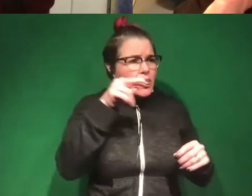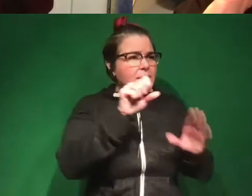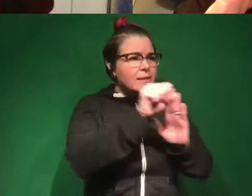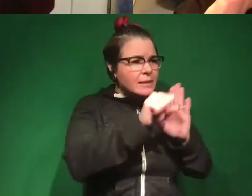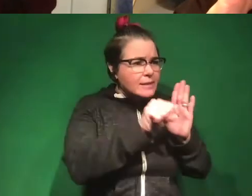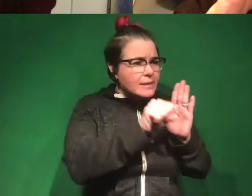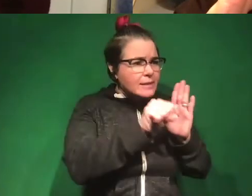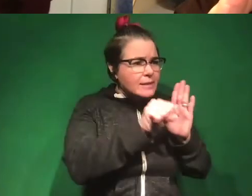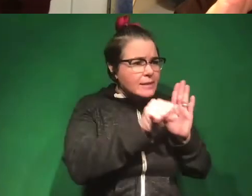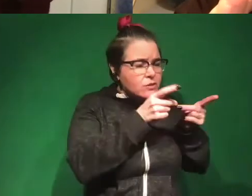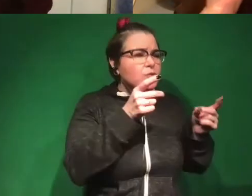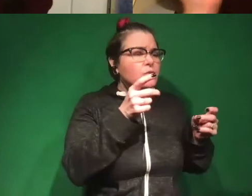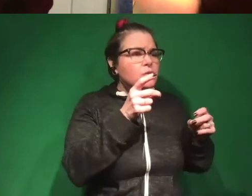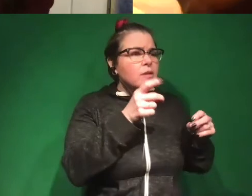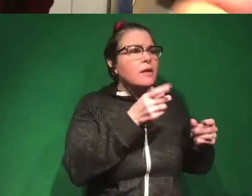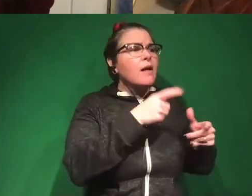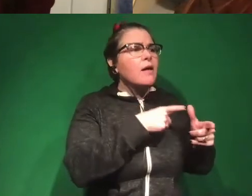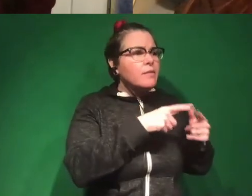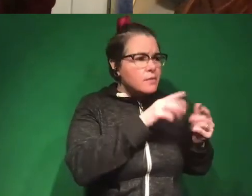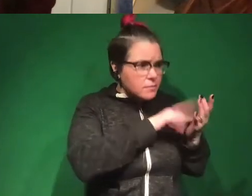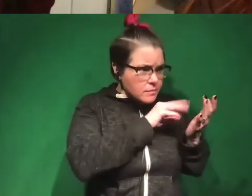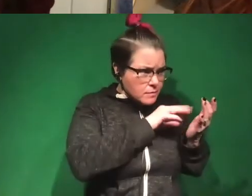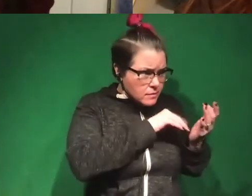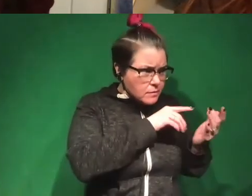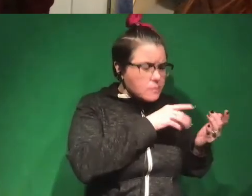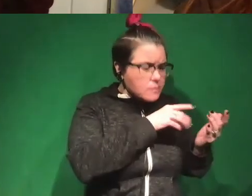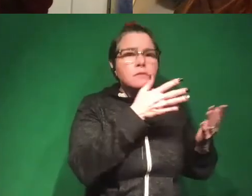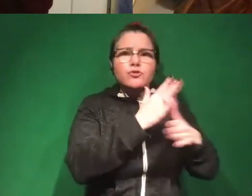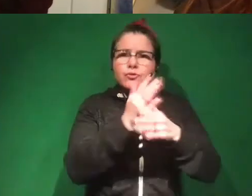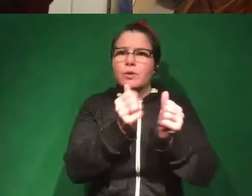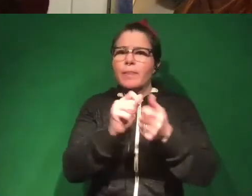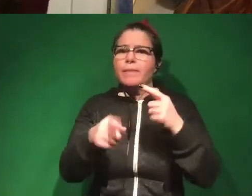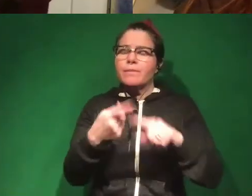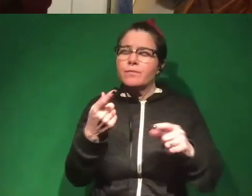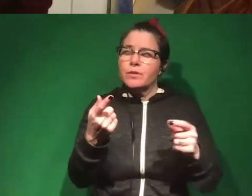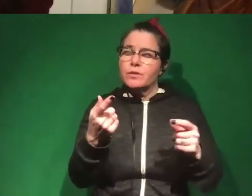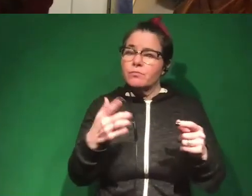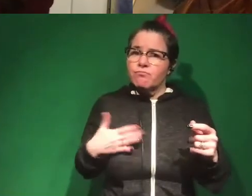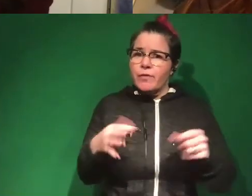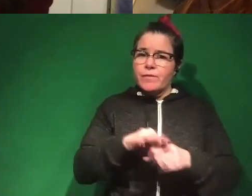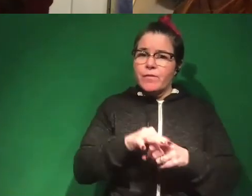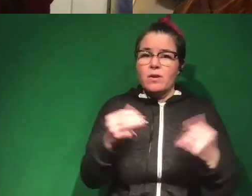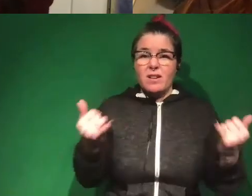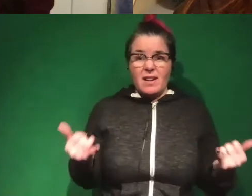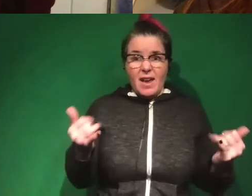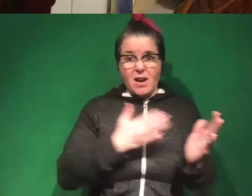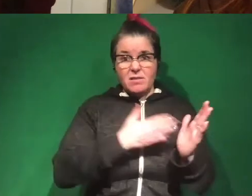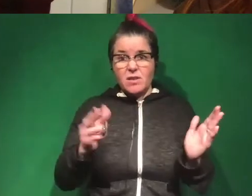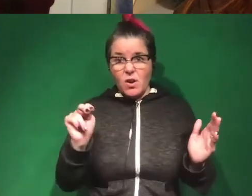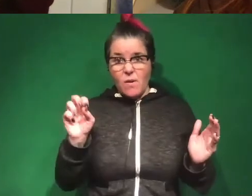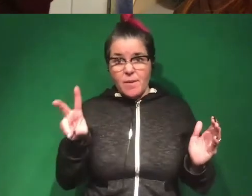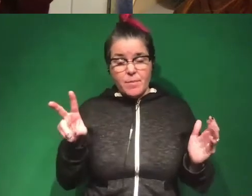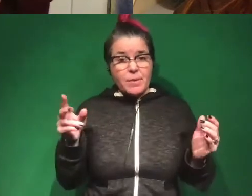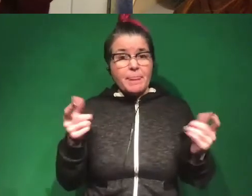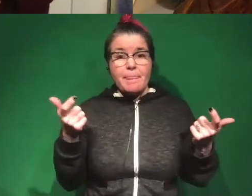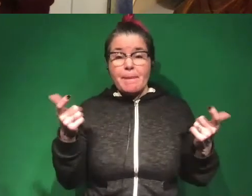district politics, and, and then share that information with your, your friends who are interested in voting. I would say between now and the November election, the biggest,